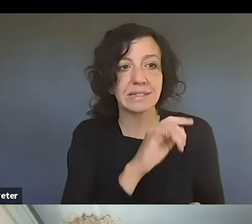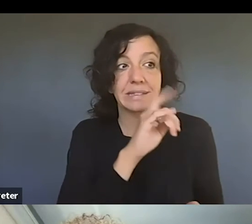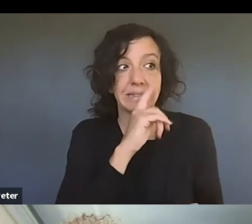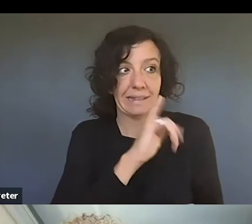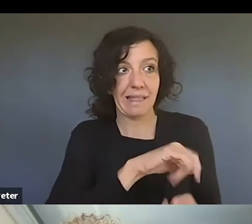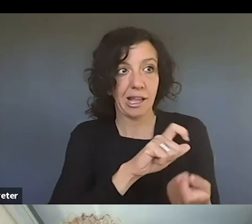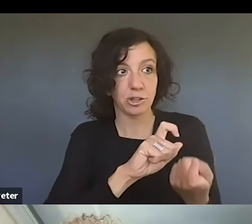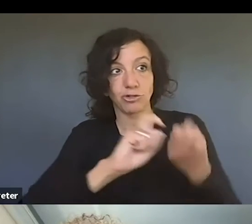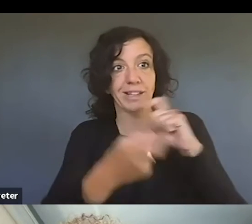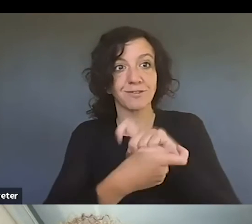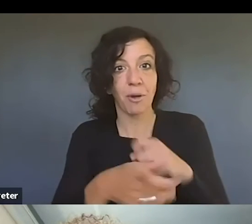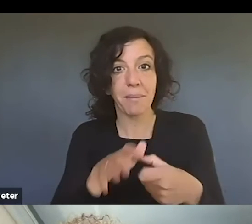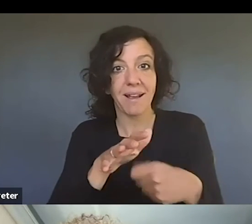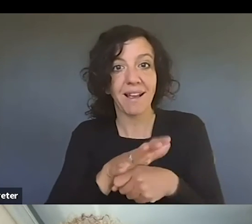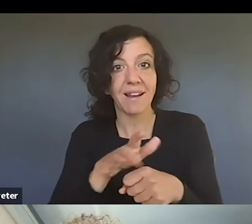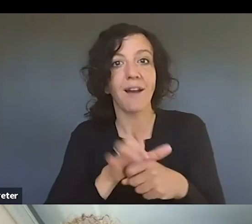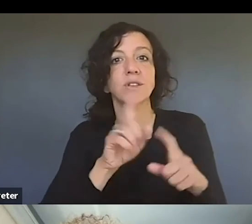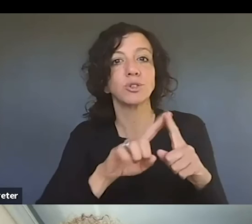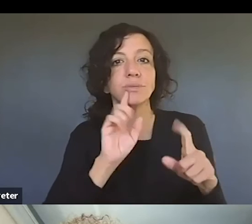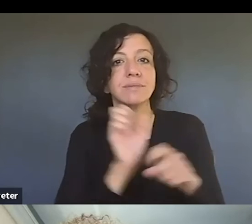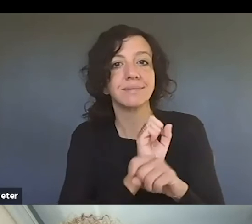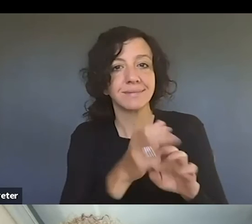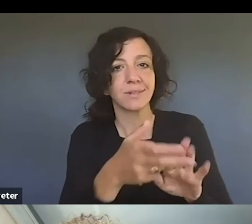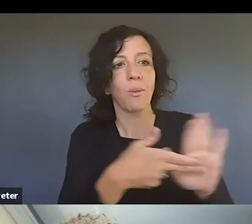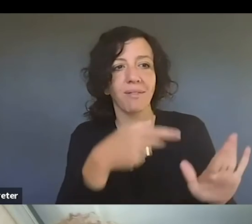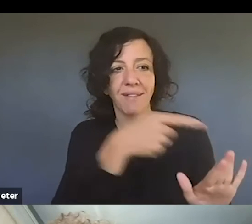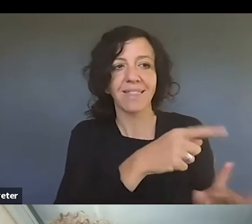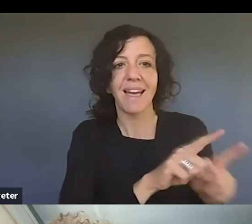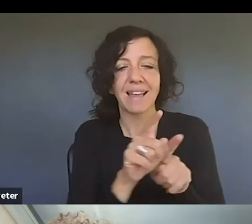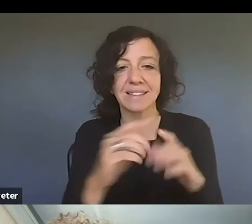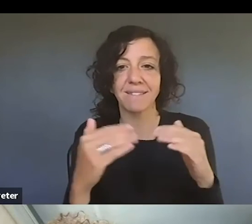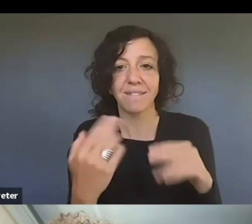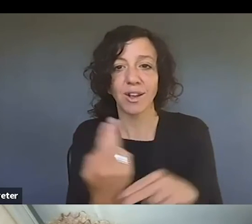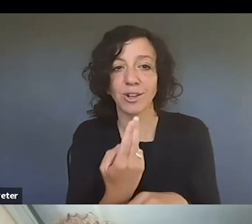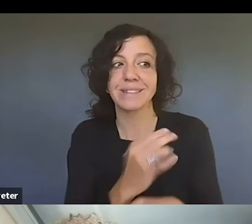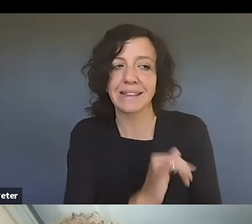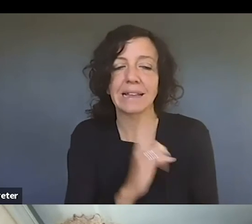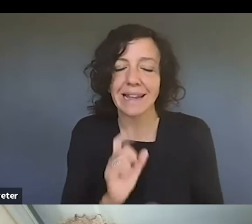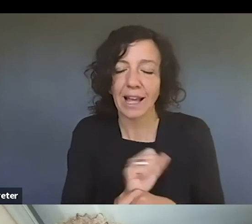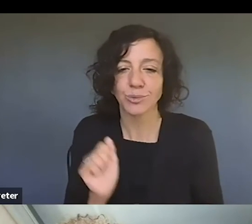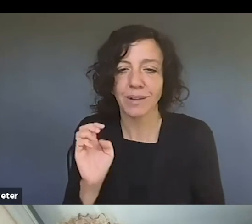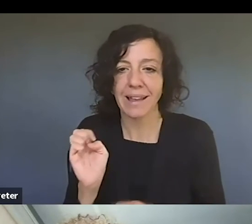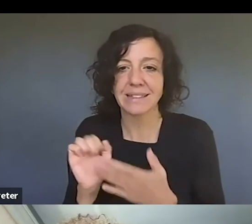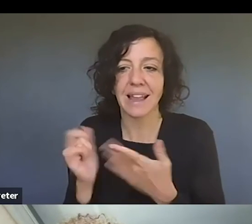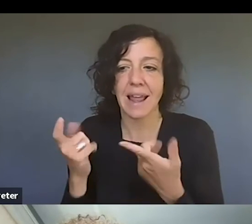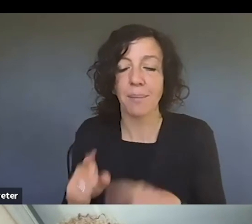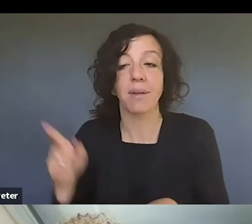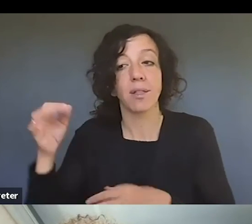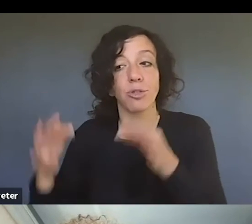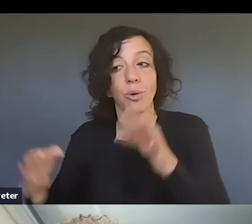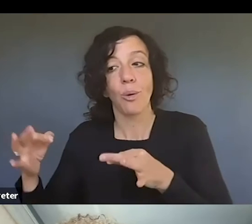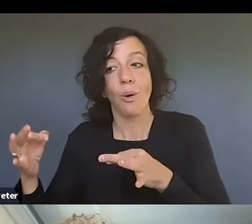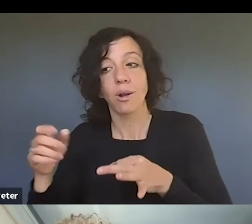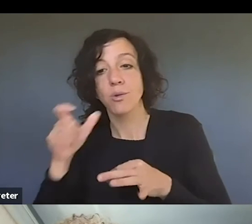enough to qualify as fair use? And that was an actual case. And the court that evaluated it